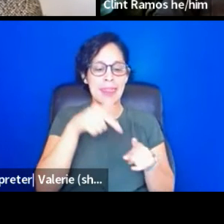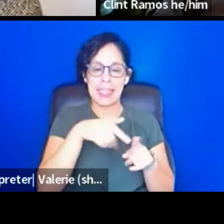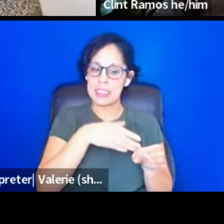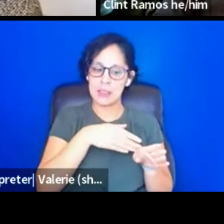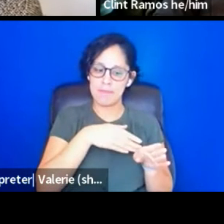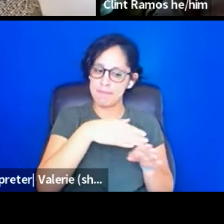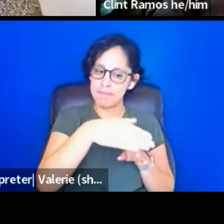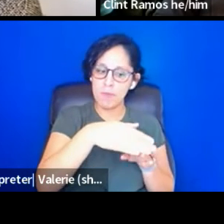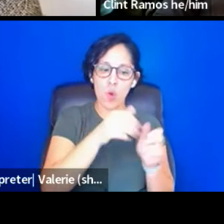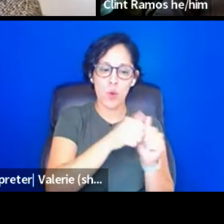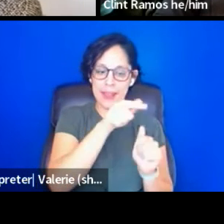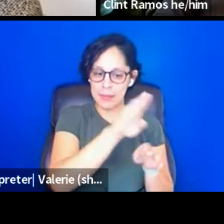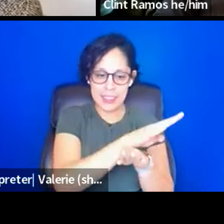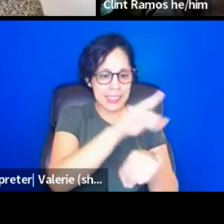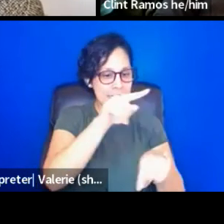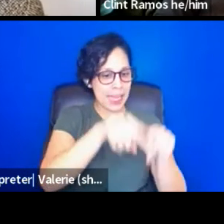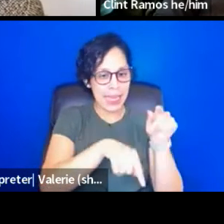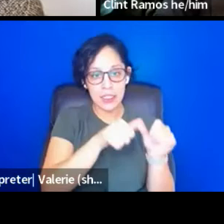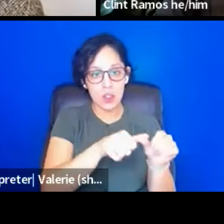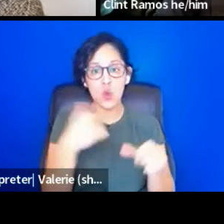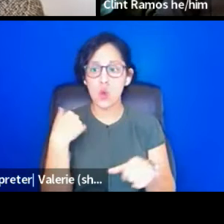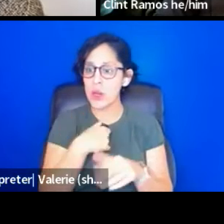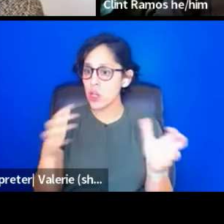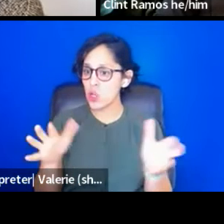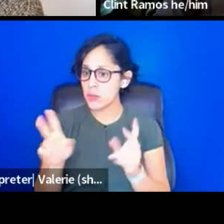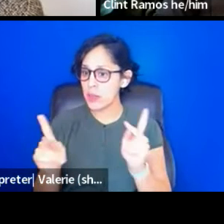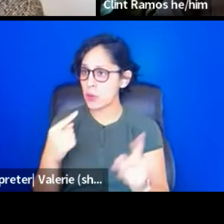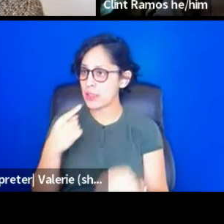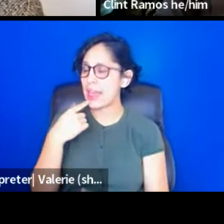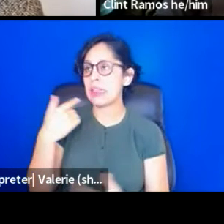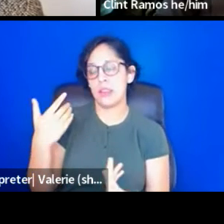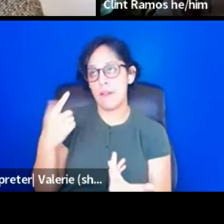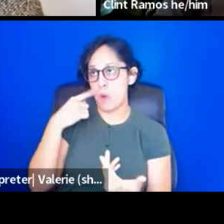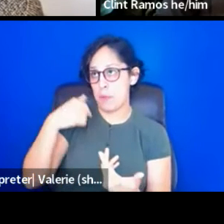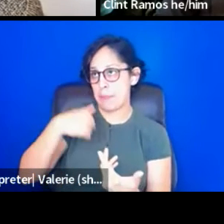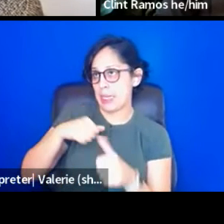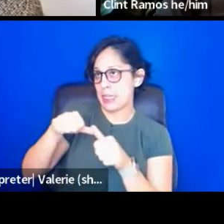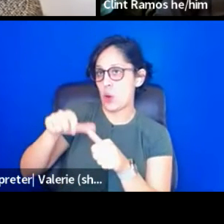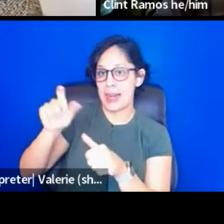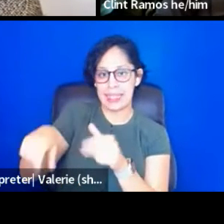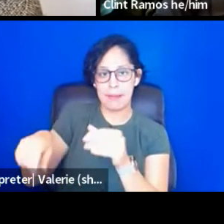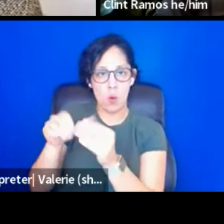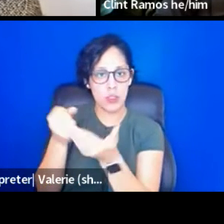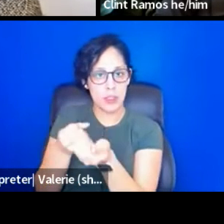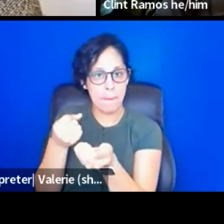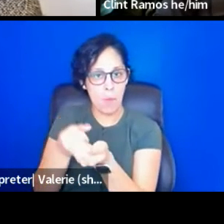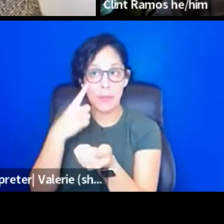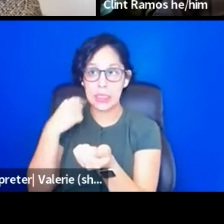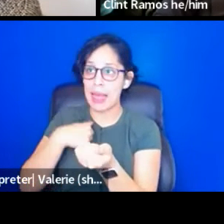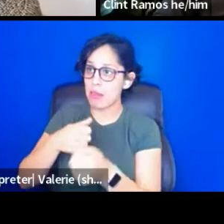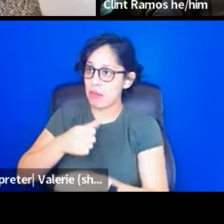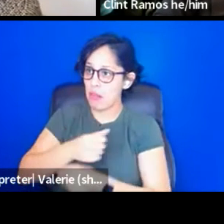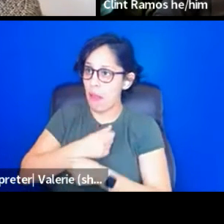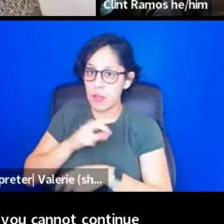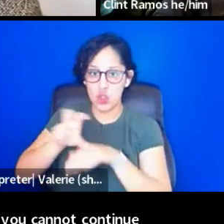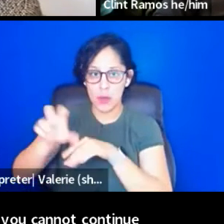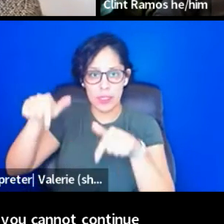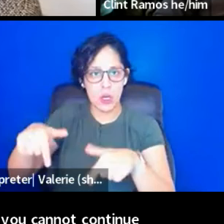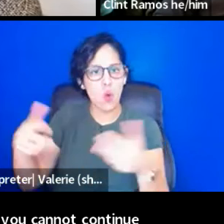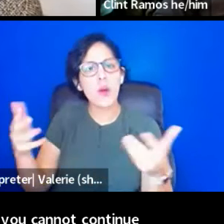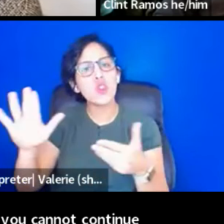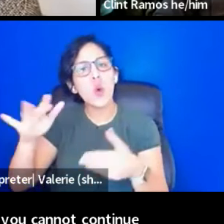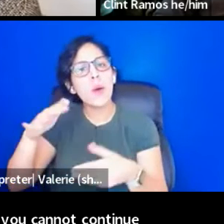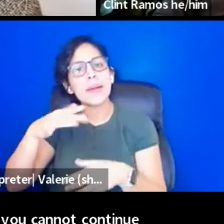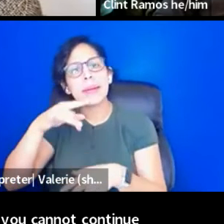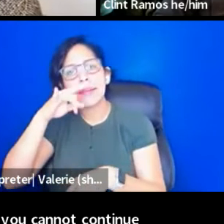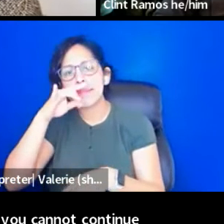we're encouraging folks to say, Hey, in order to continue this, I need more support because I love contributing here. What's your caregiver support